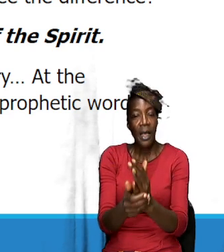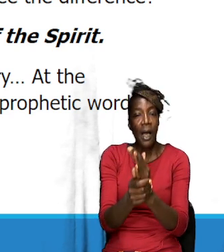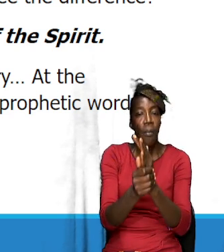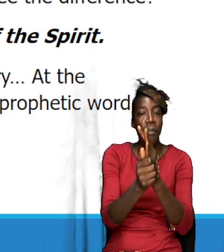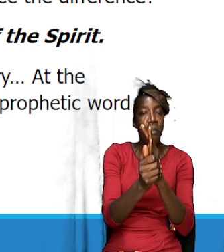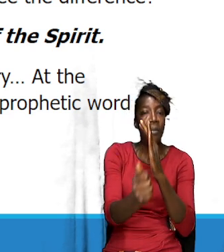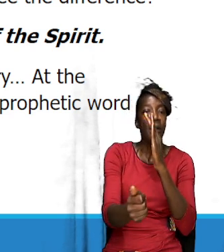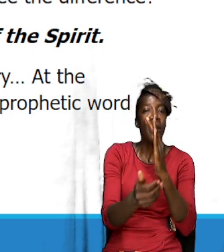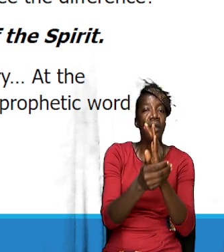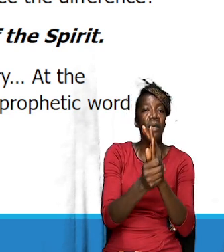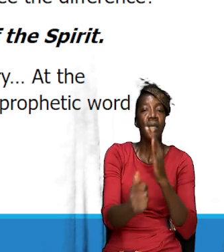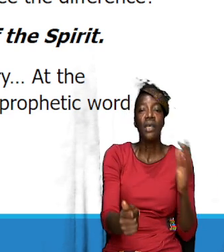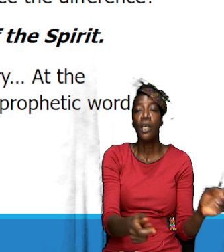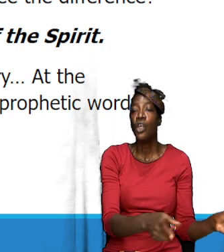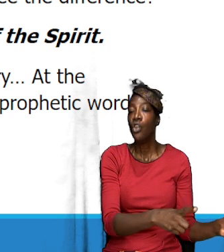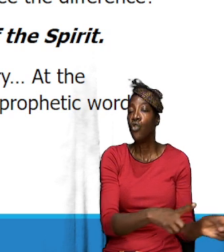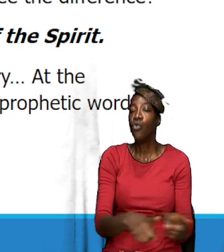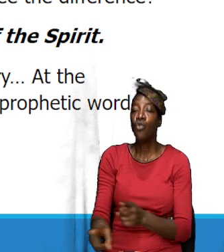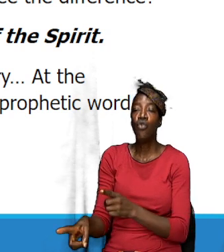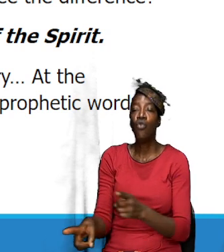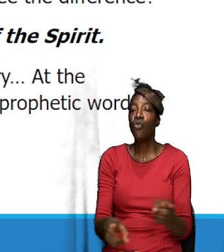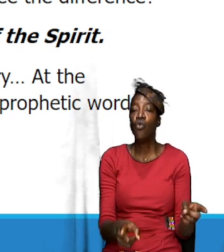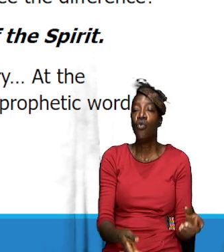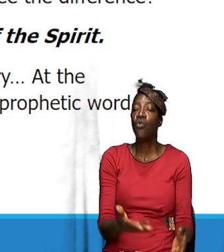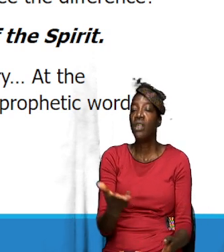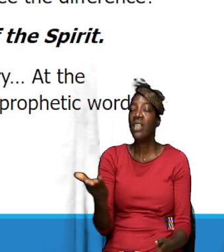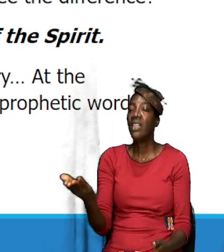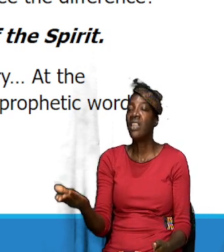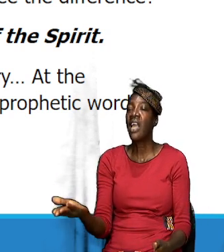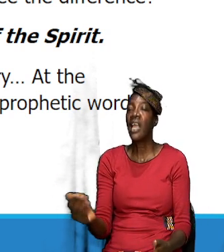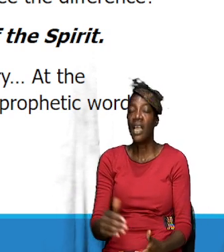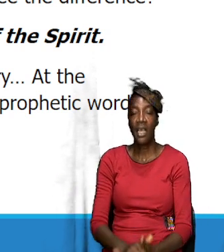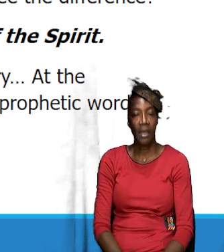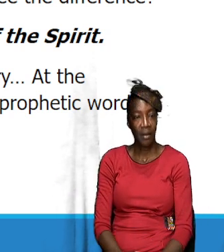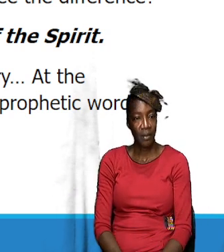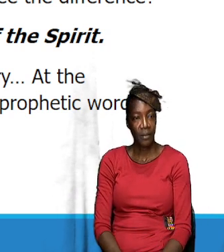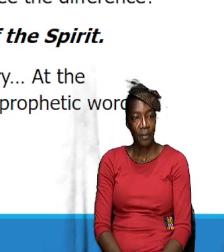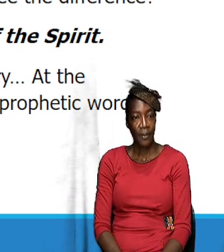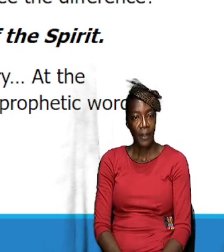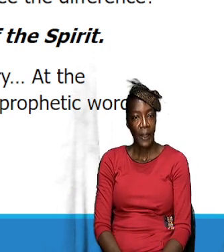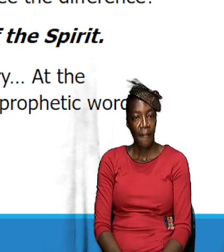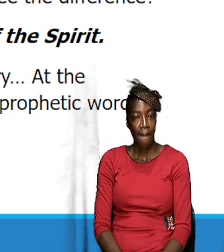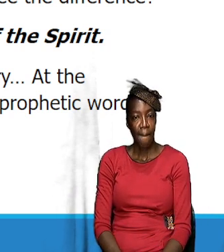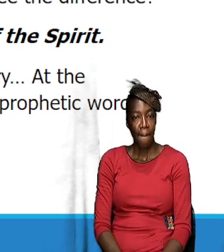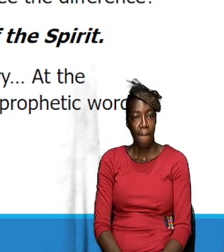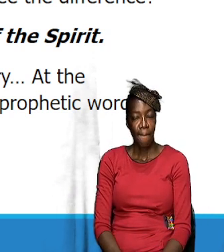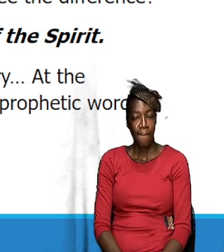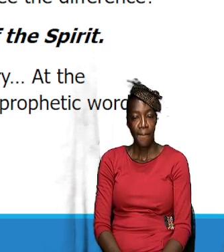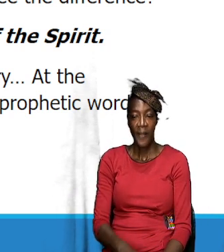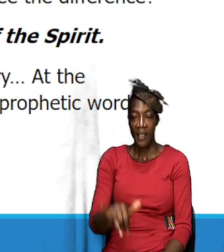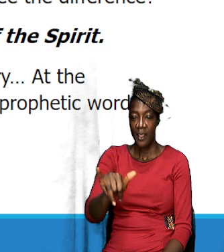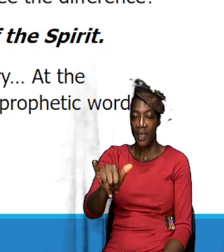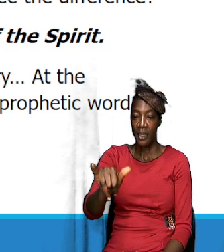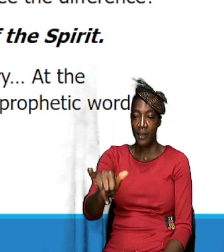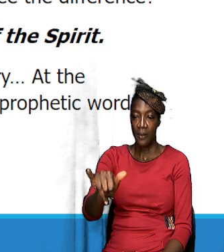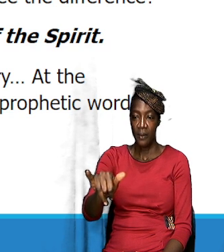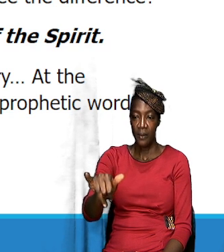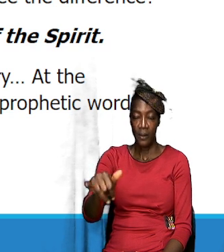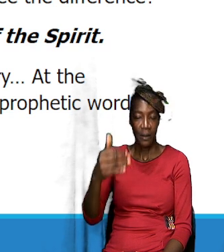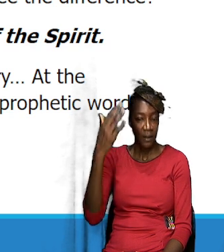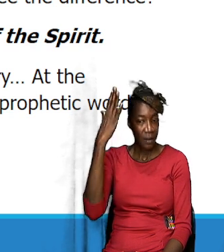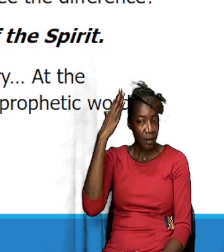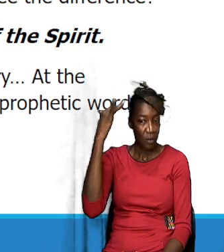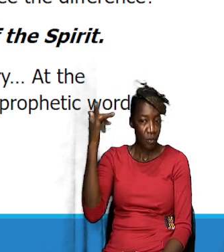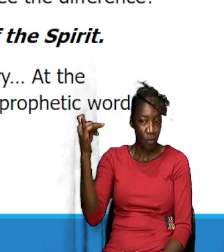do the thing. God will furnish you with the capability to do it. And that is why we